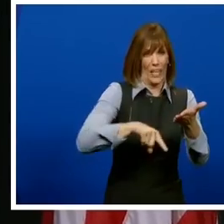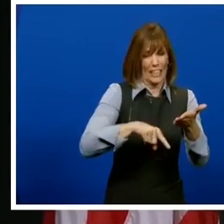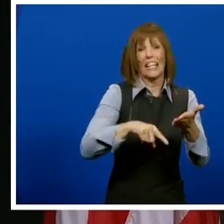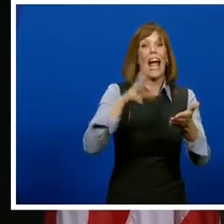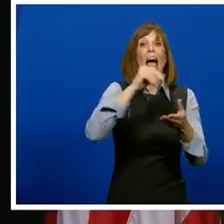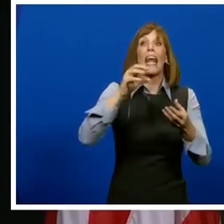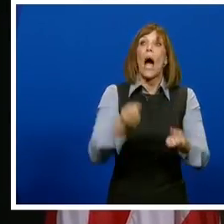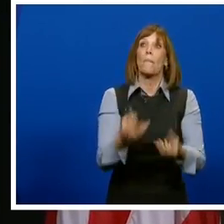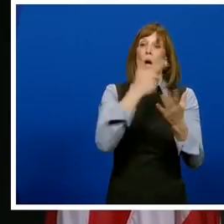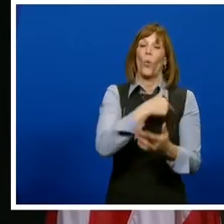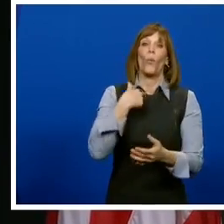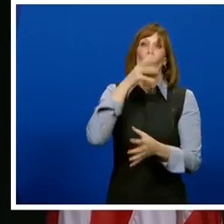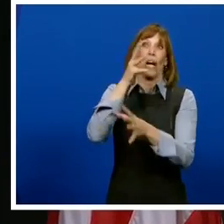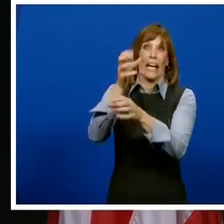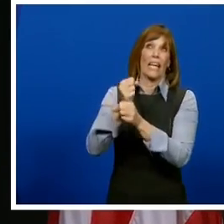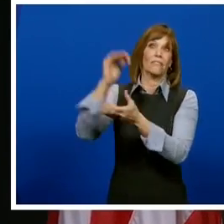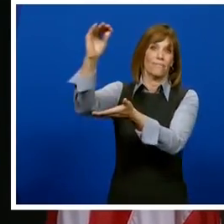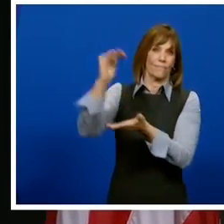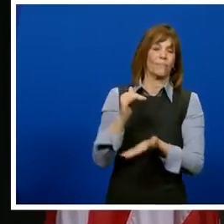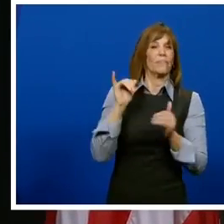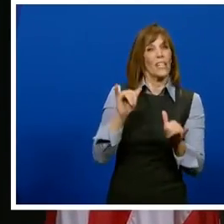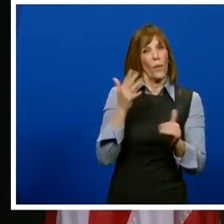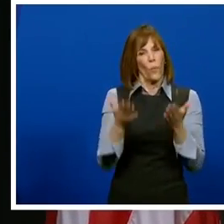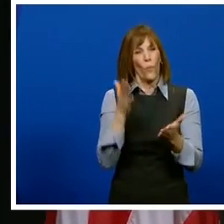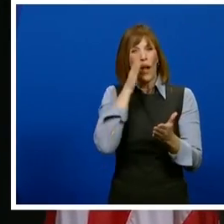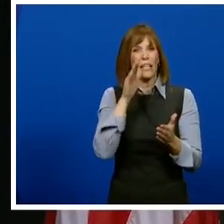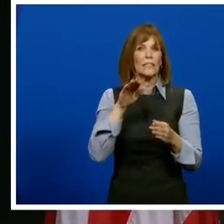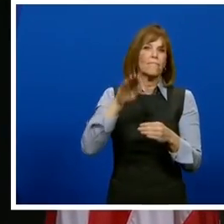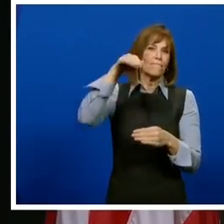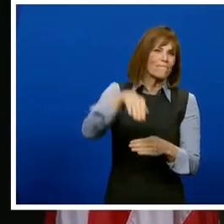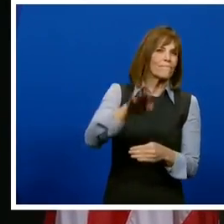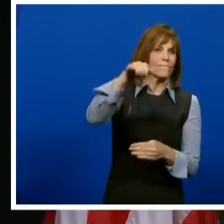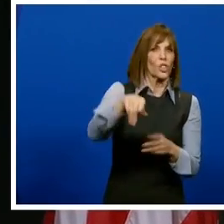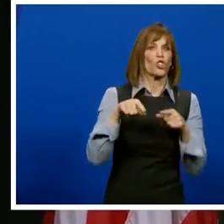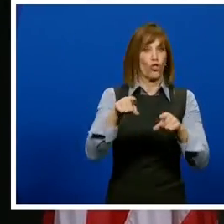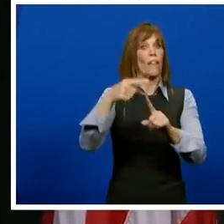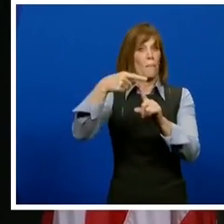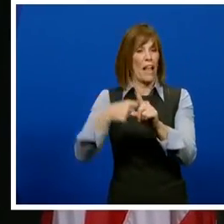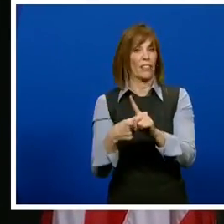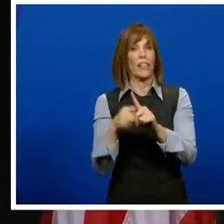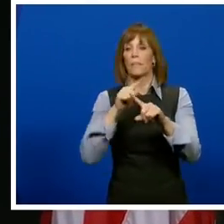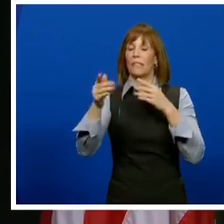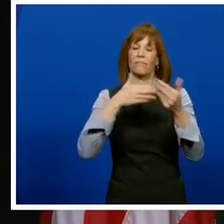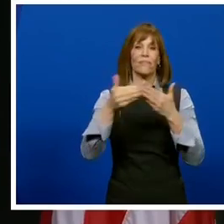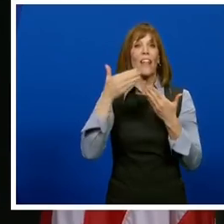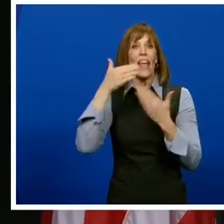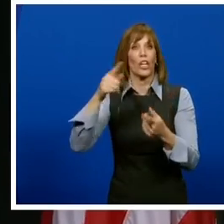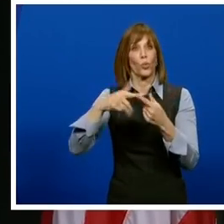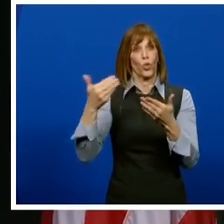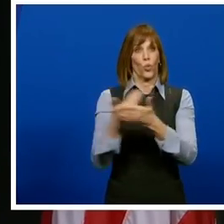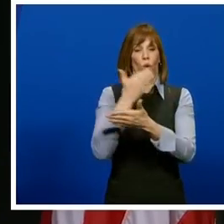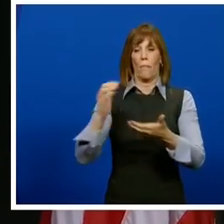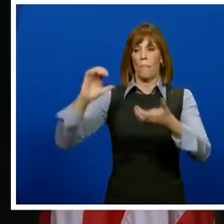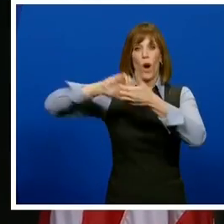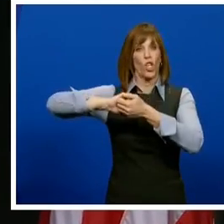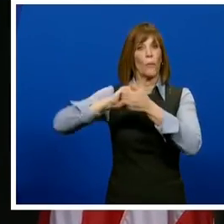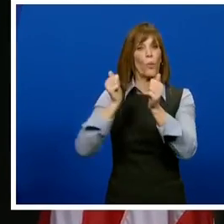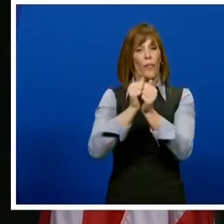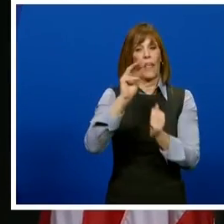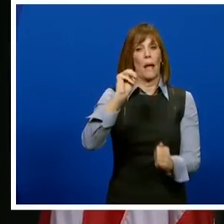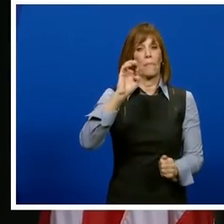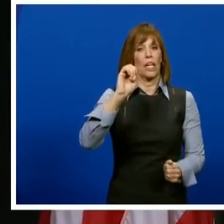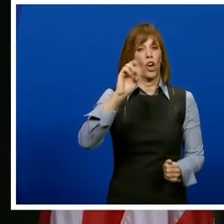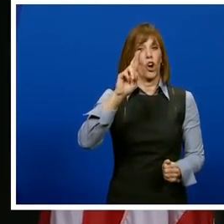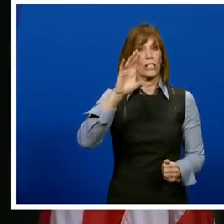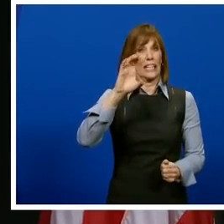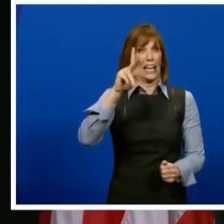of doses we receive will likely fluctuate throughout the month. However, thanks to a new partnership with Merck that